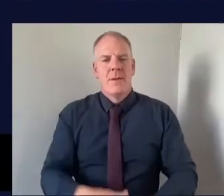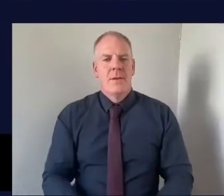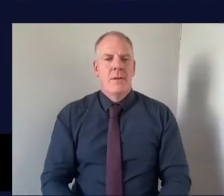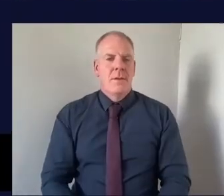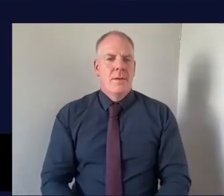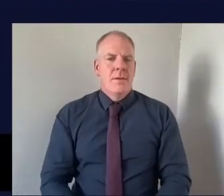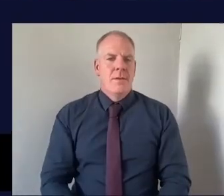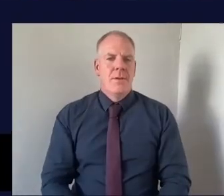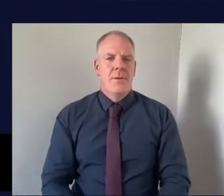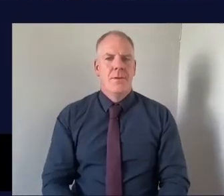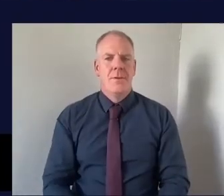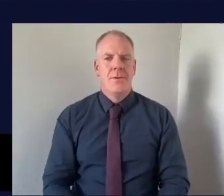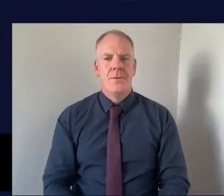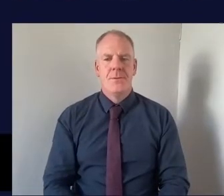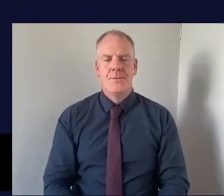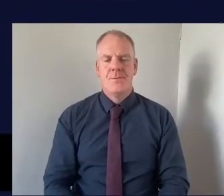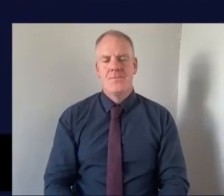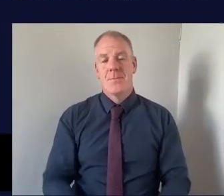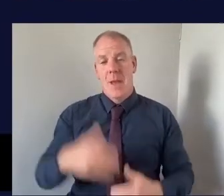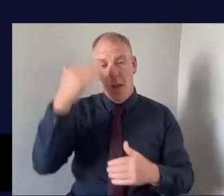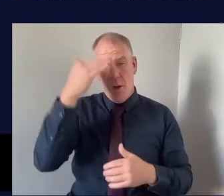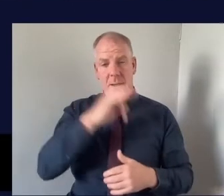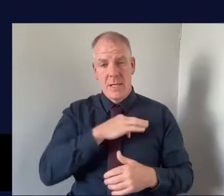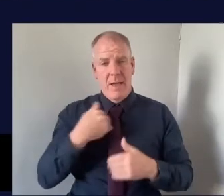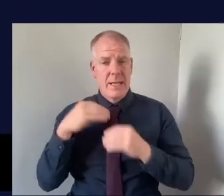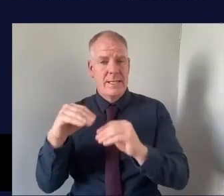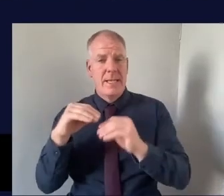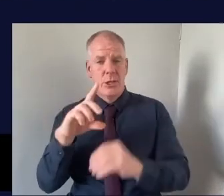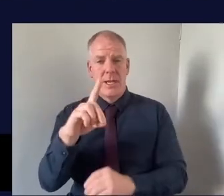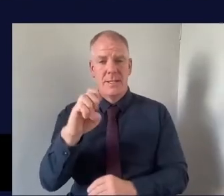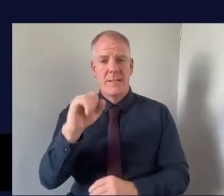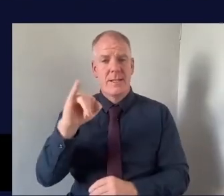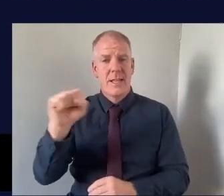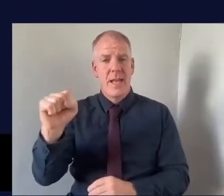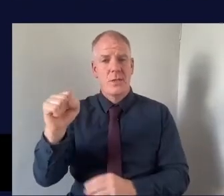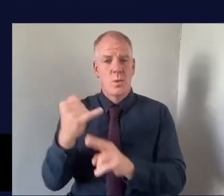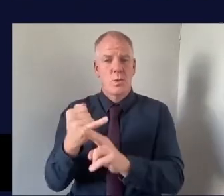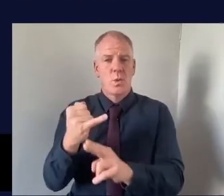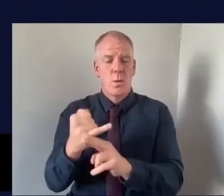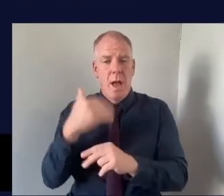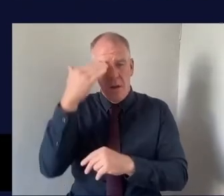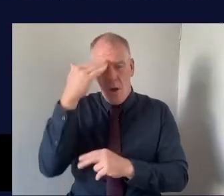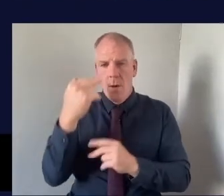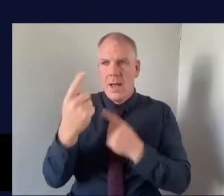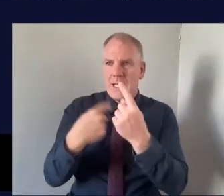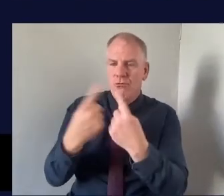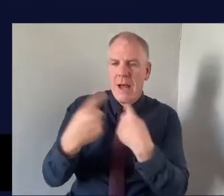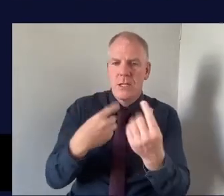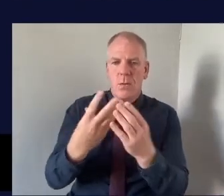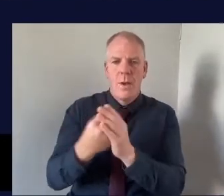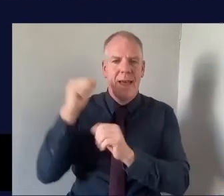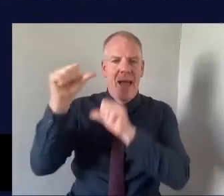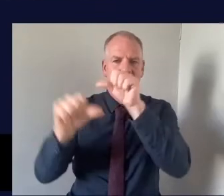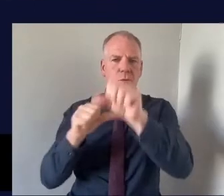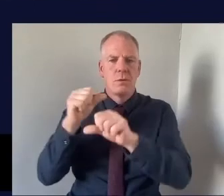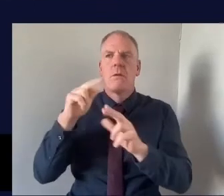And I know I told myself in a desk school I know that those kind words that those interactions can actually make such a difference